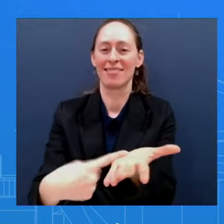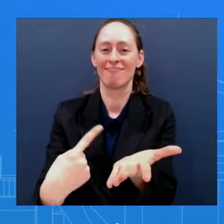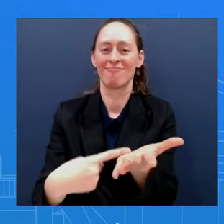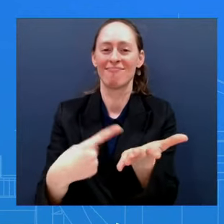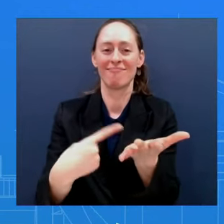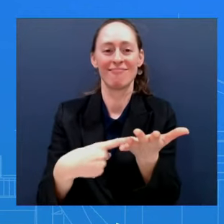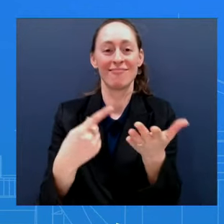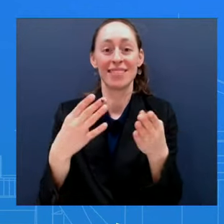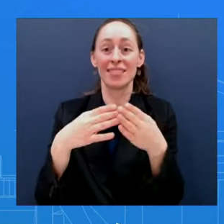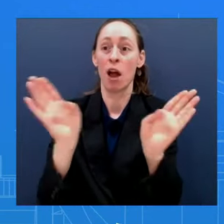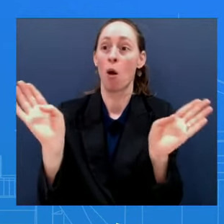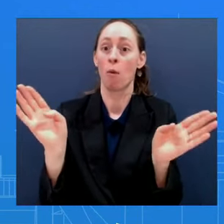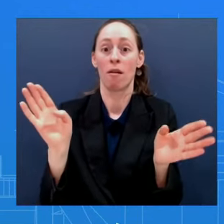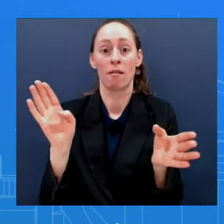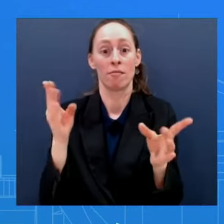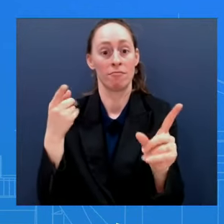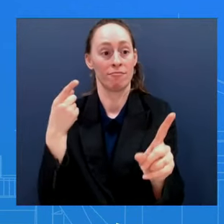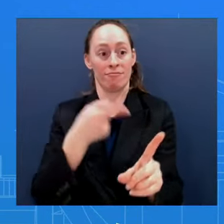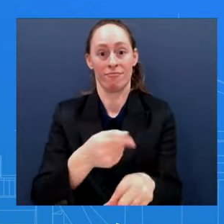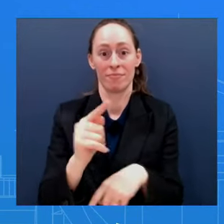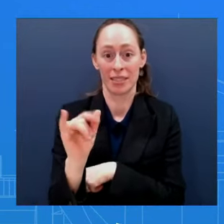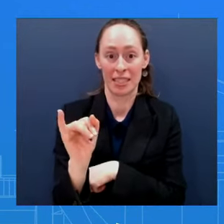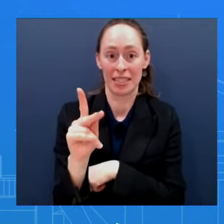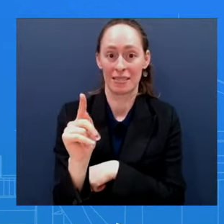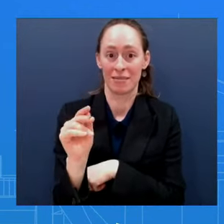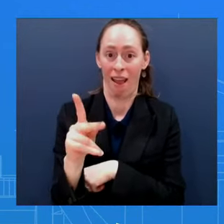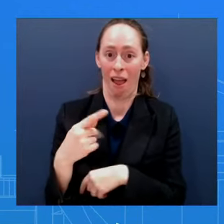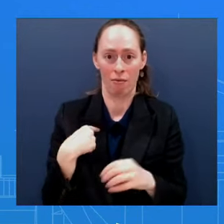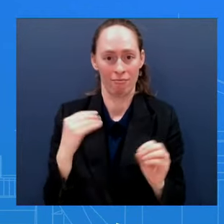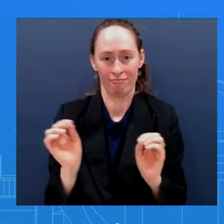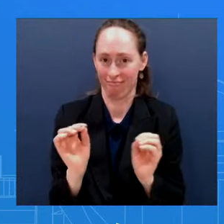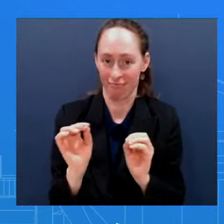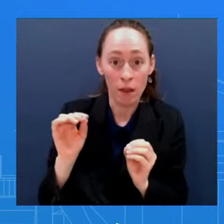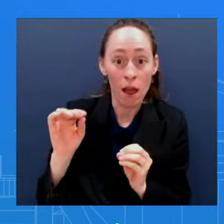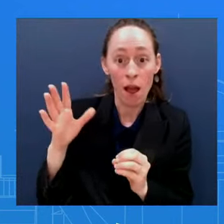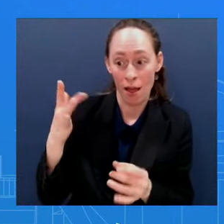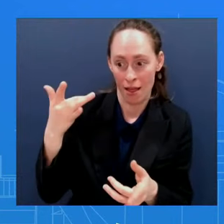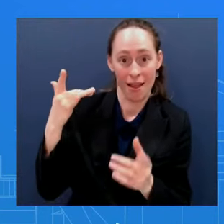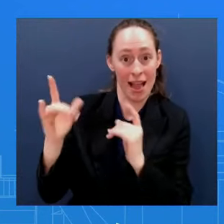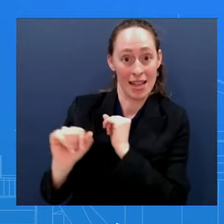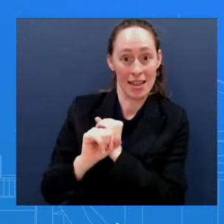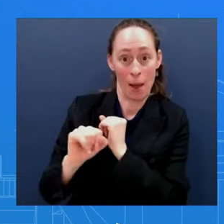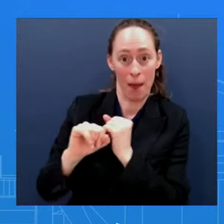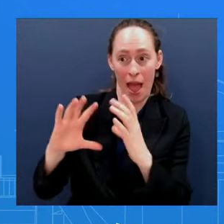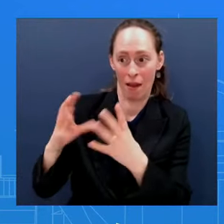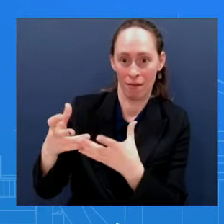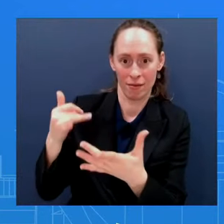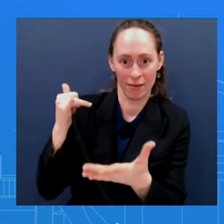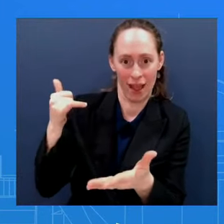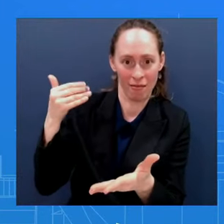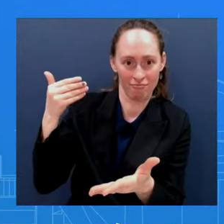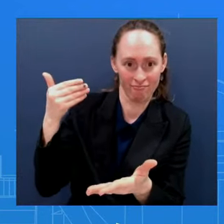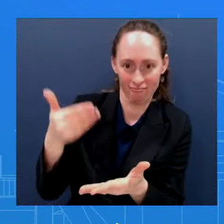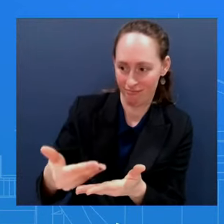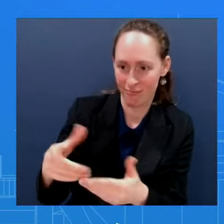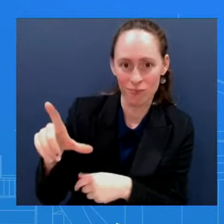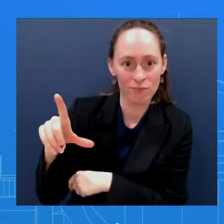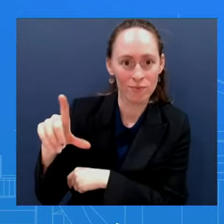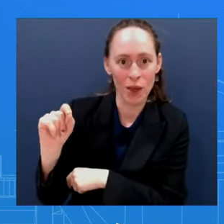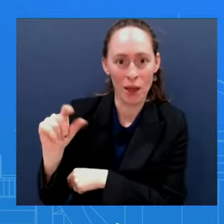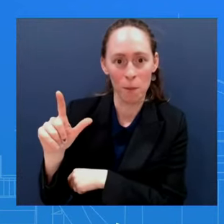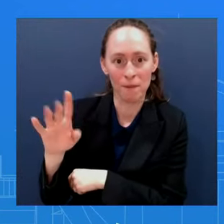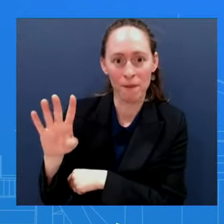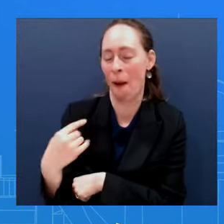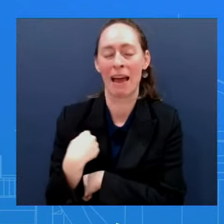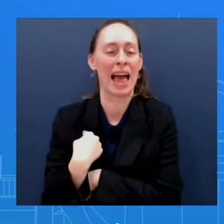No, no, hold on, hold on, hold on So we're not going to comment on any specifics And so certainly we would defer to the campaign on any strategy The CFIUS